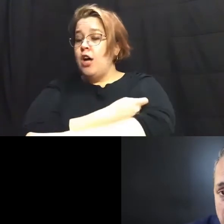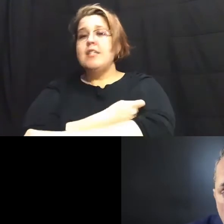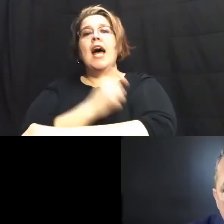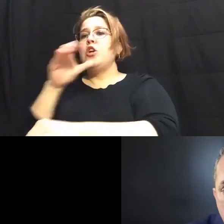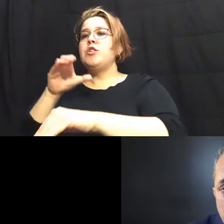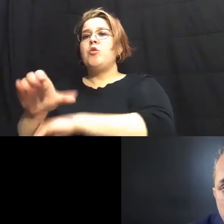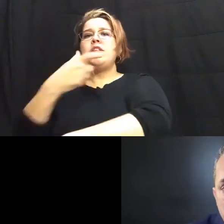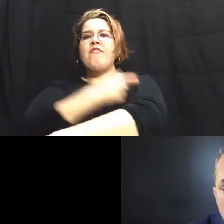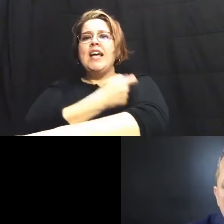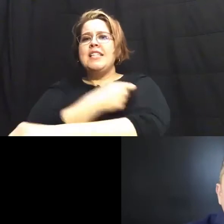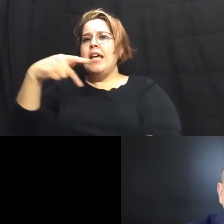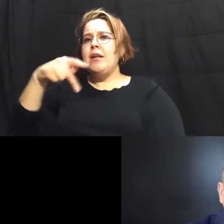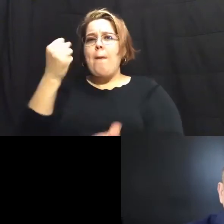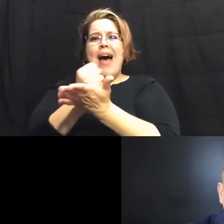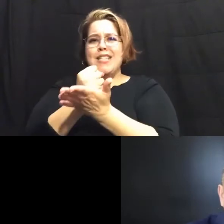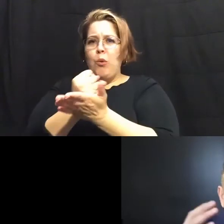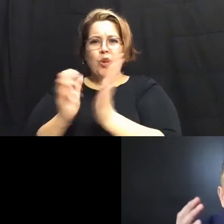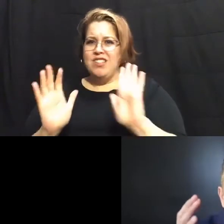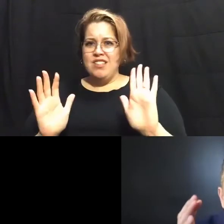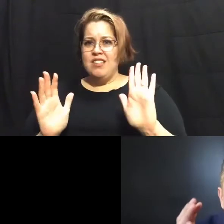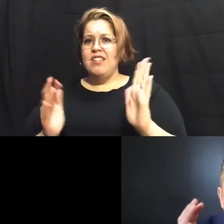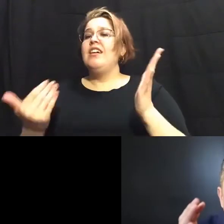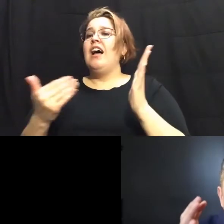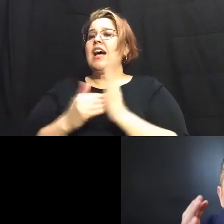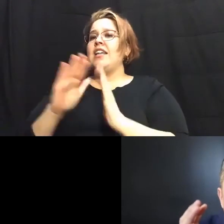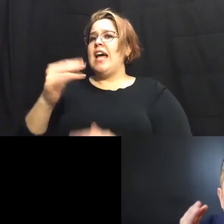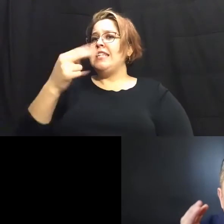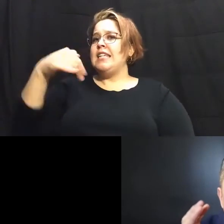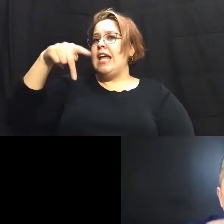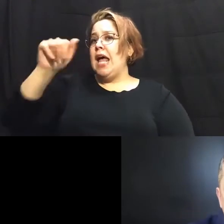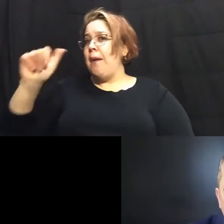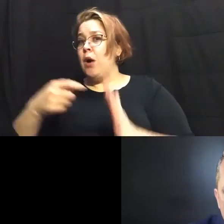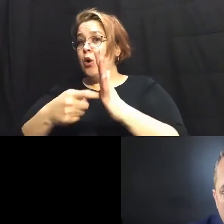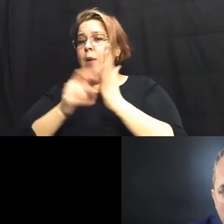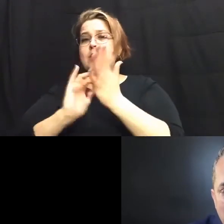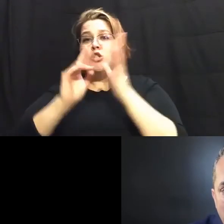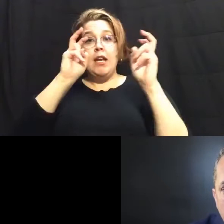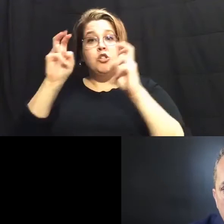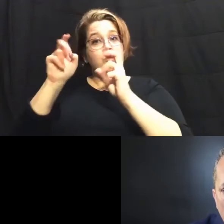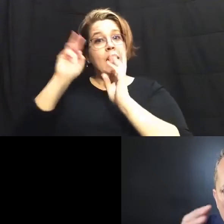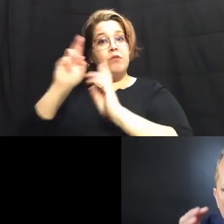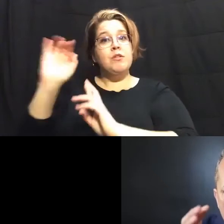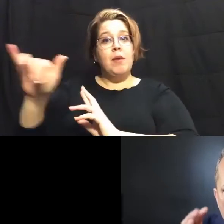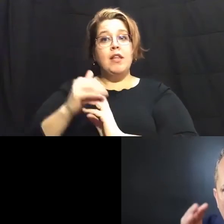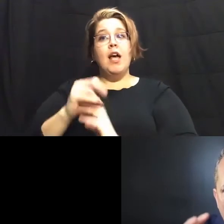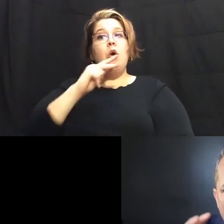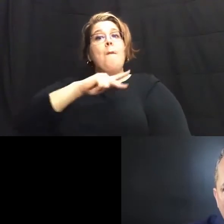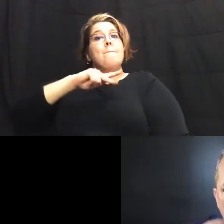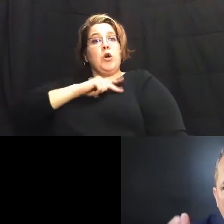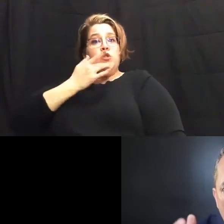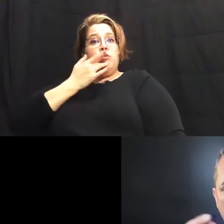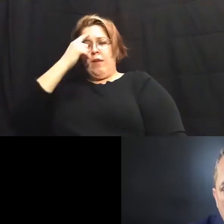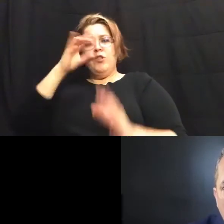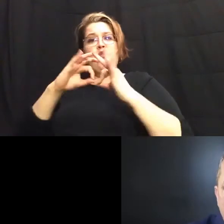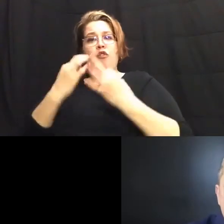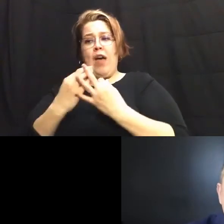passports or anything of the such uh we again that's hipaa requirements there's medical issues there and we have to respect that personal choice for families and